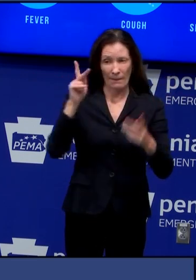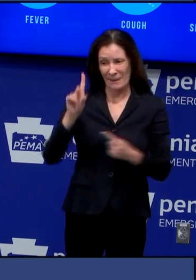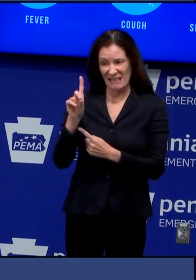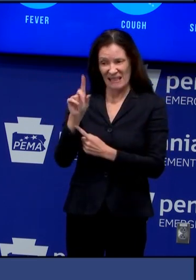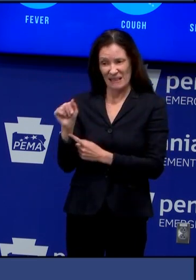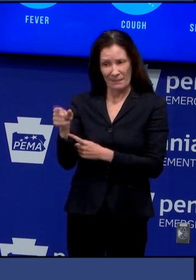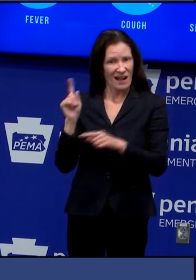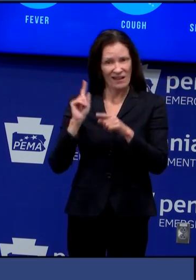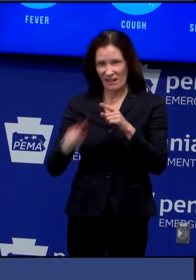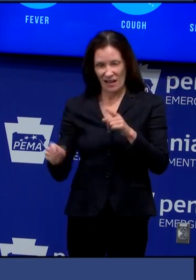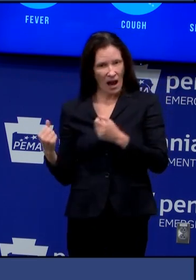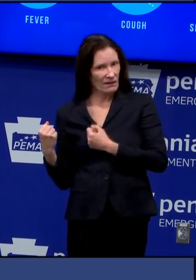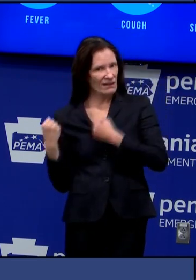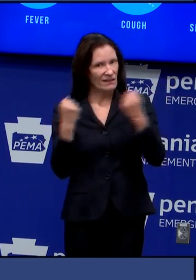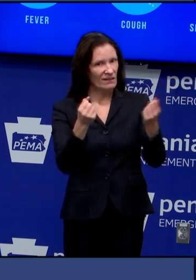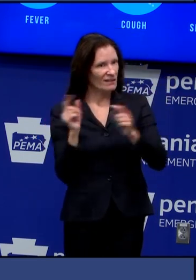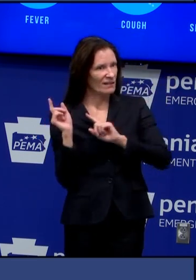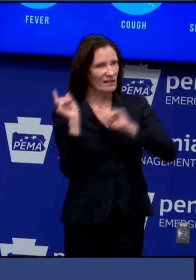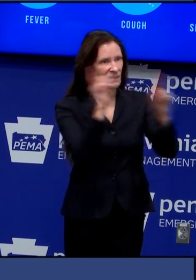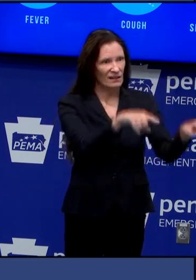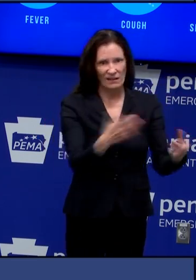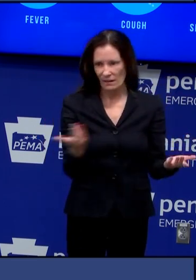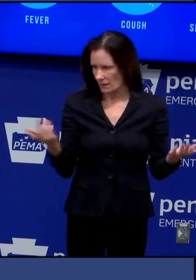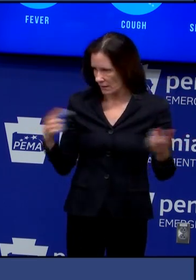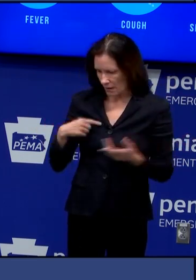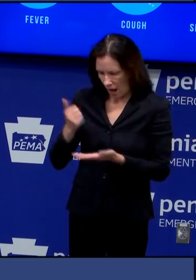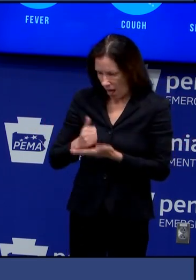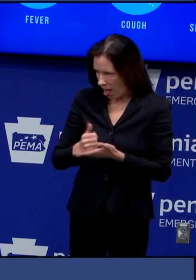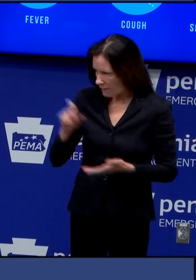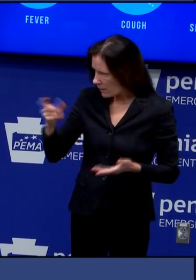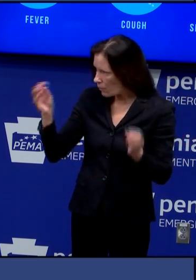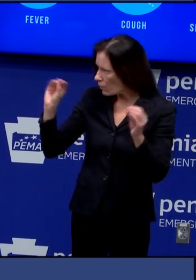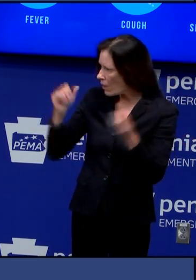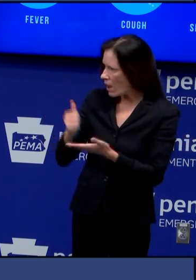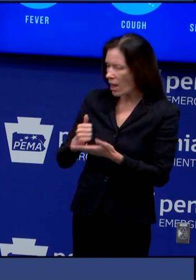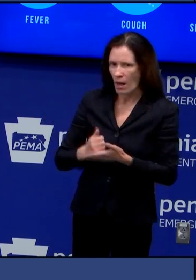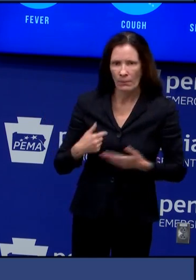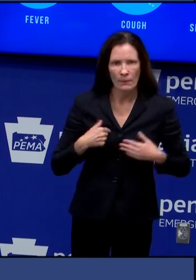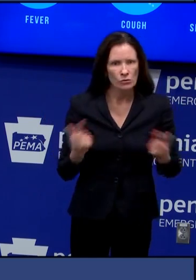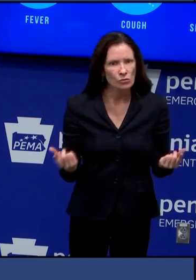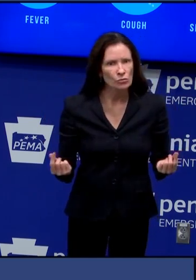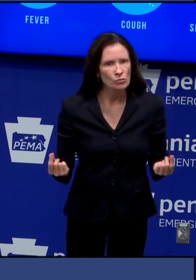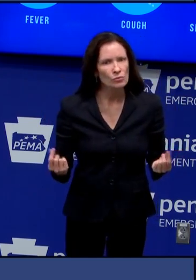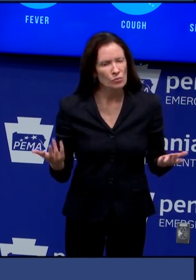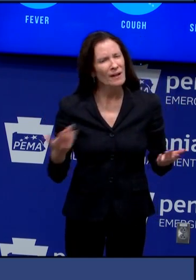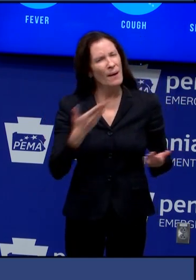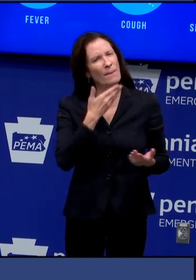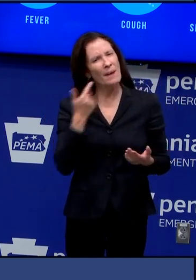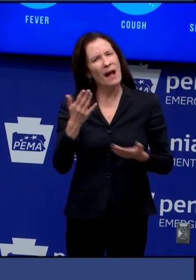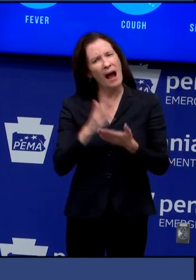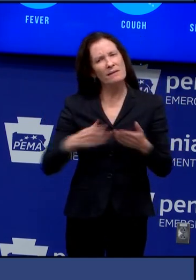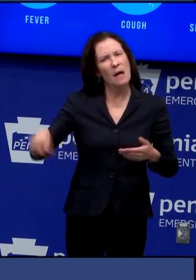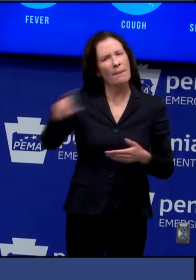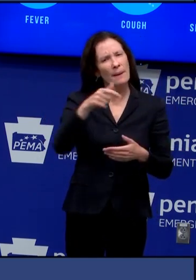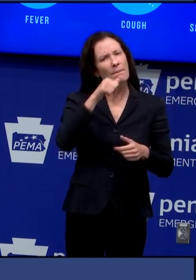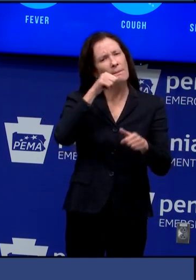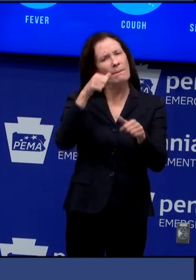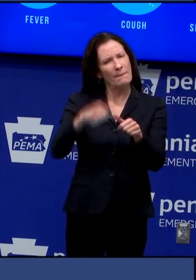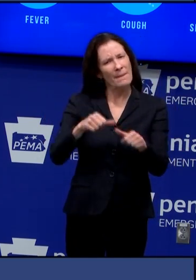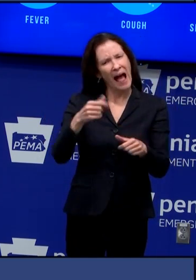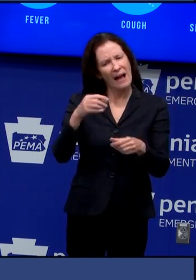vote by mail without assistance at this time and it's one of the reasons why we were very happy to receive the federal uh